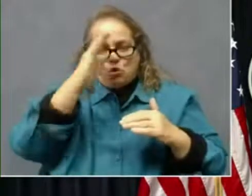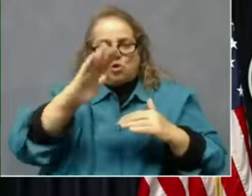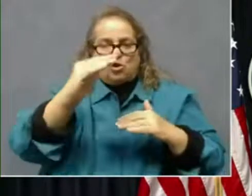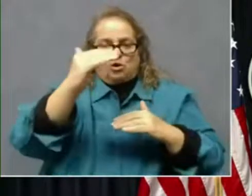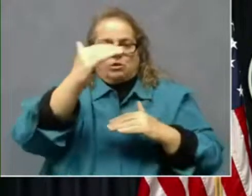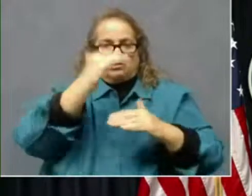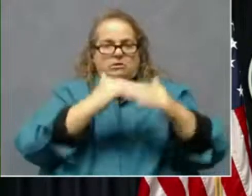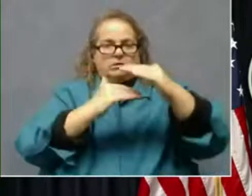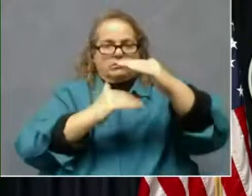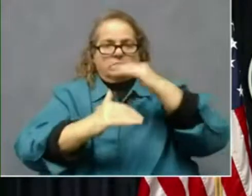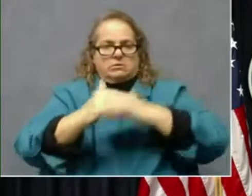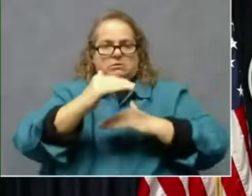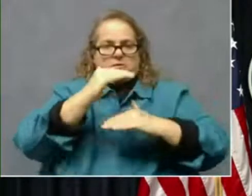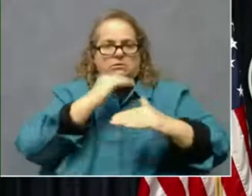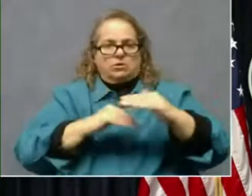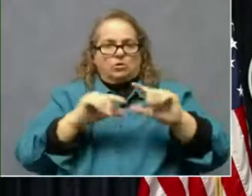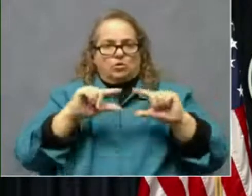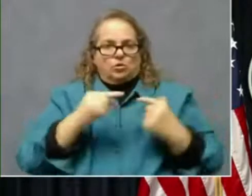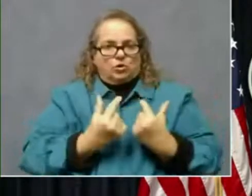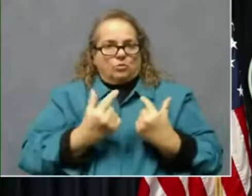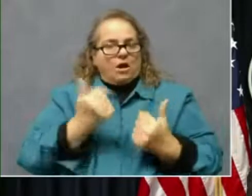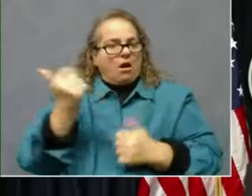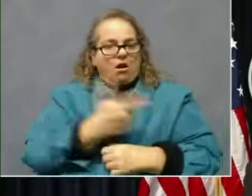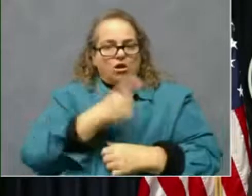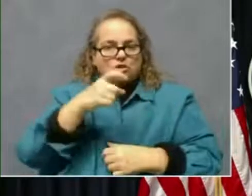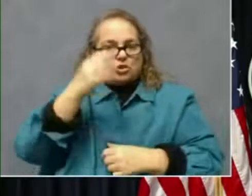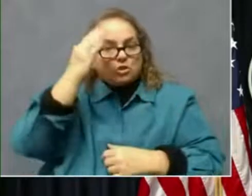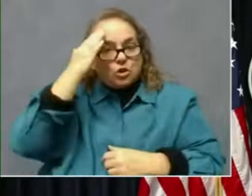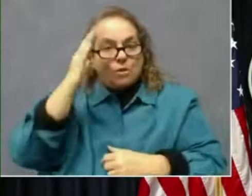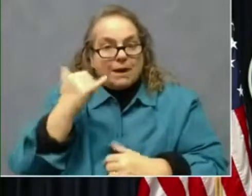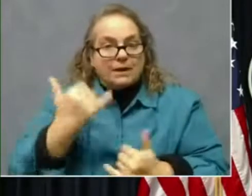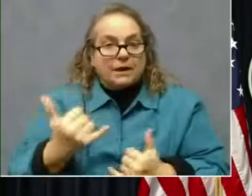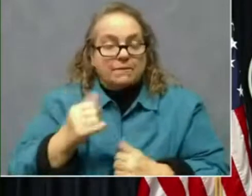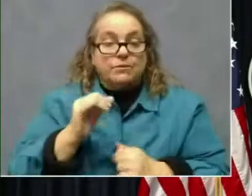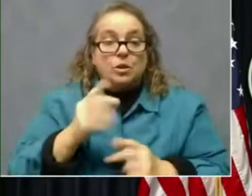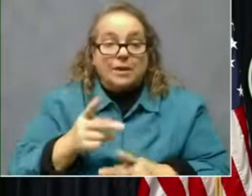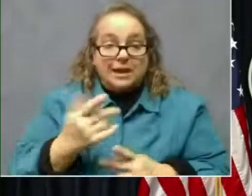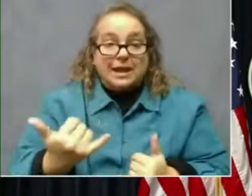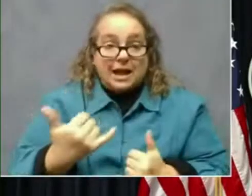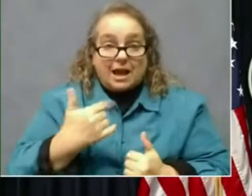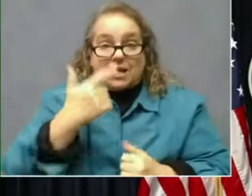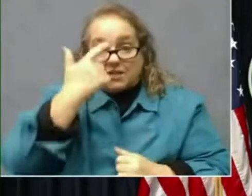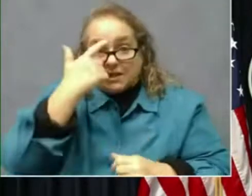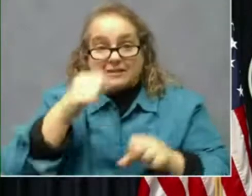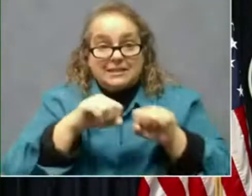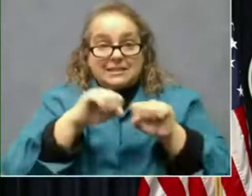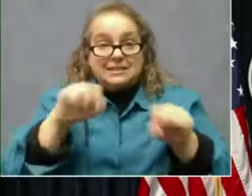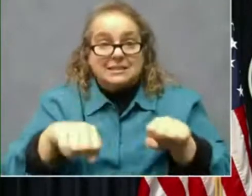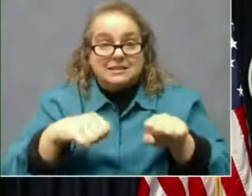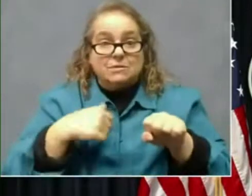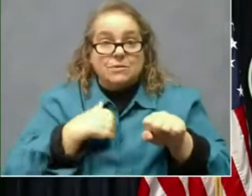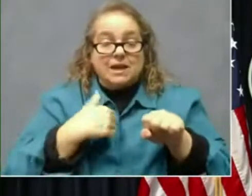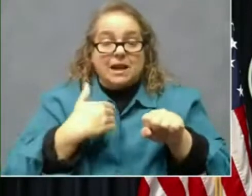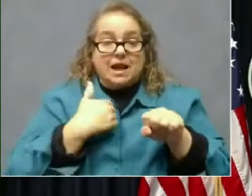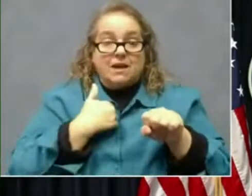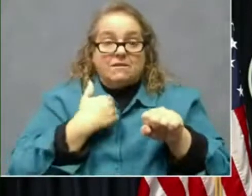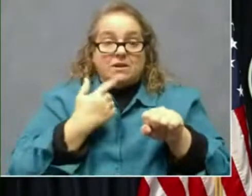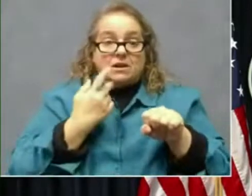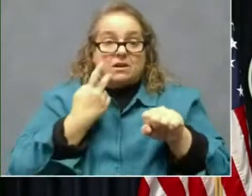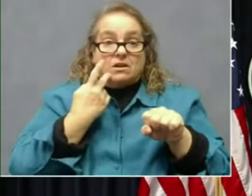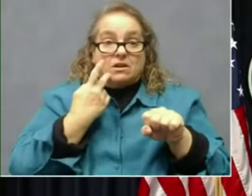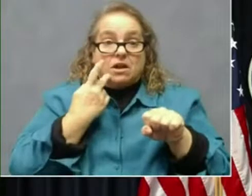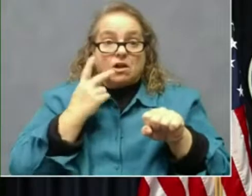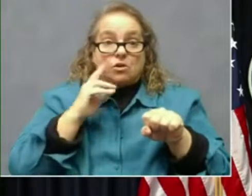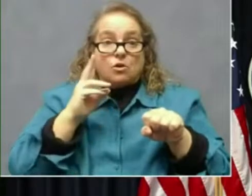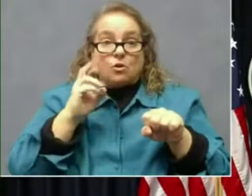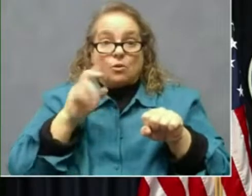comes next. And what group comes after that? All right. Now we set up, I think the system we had the other week, uh, I'm going to hear questions.